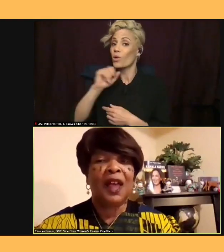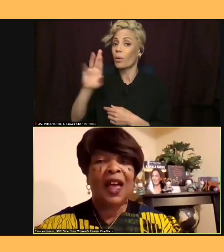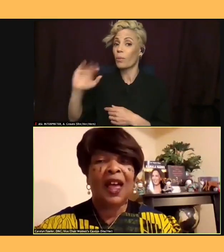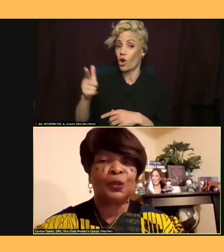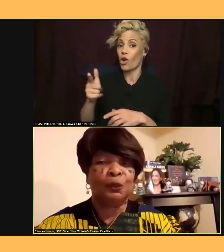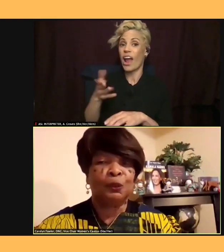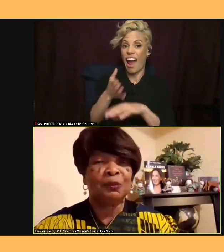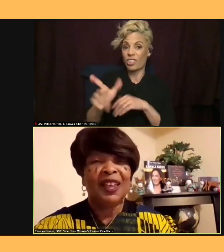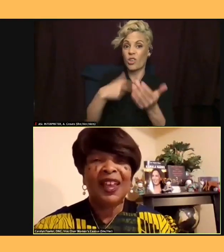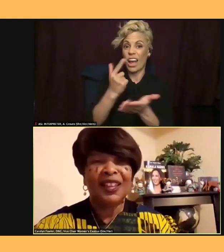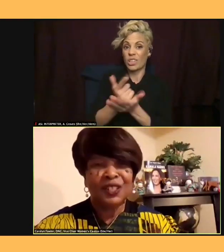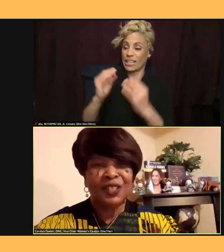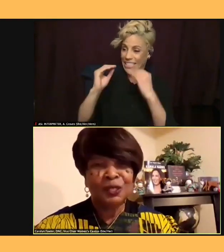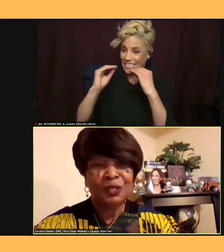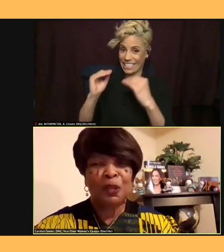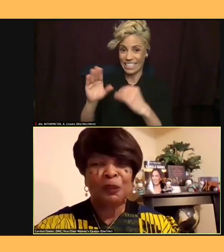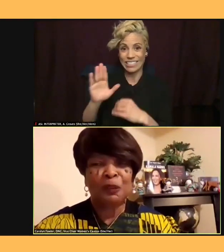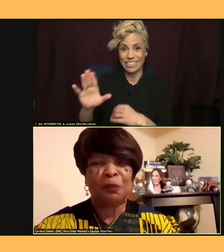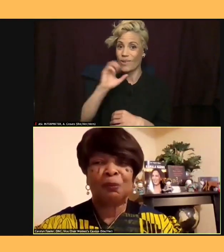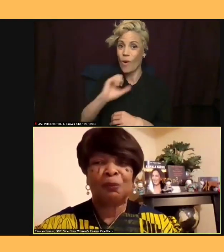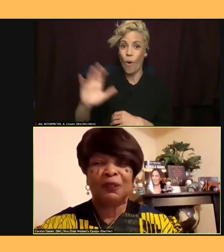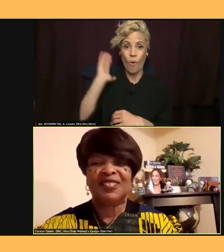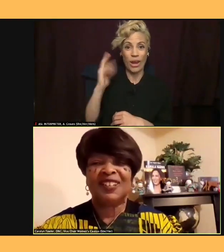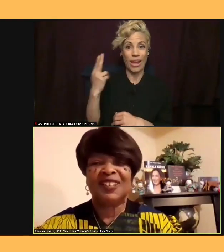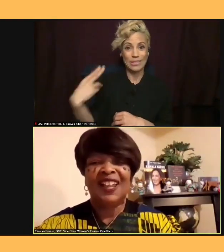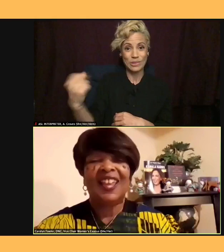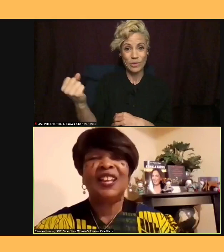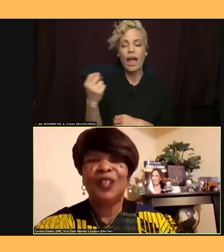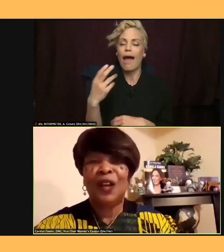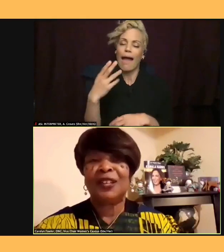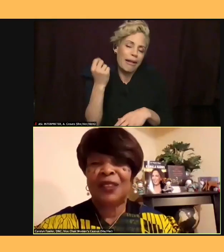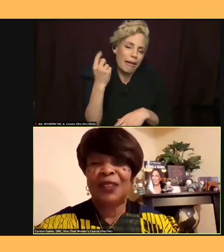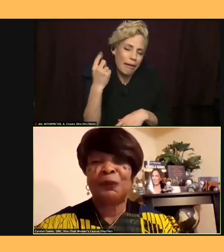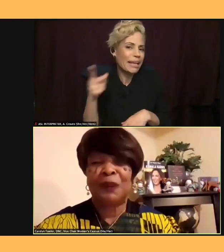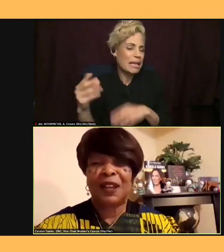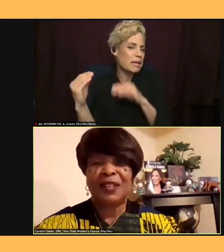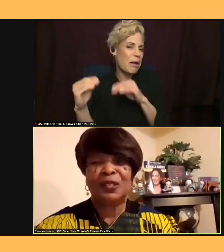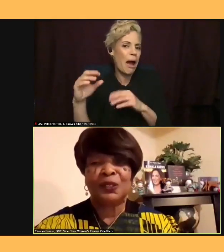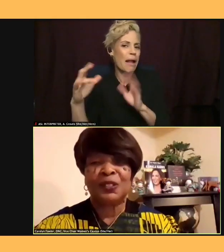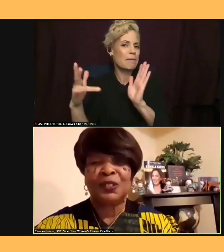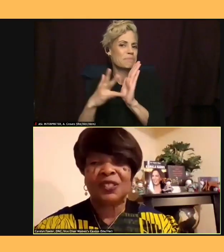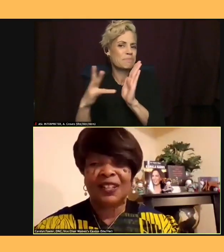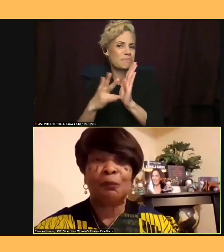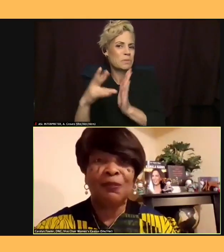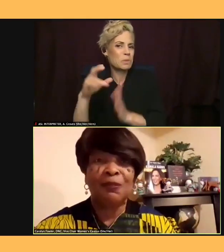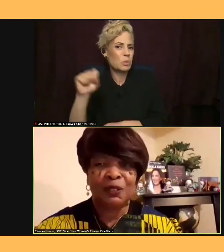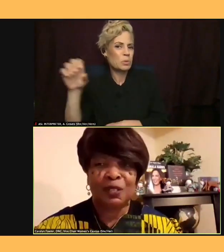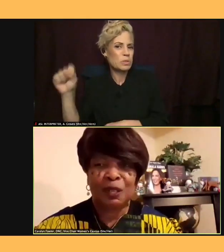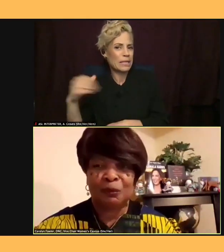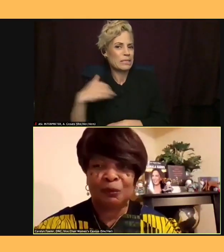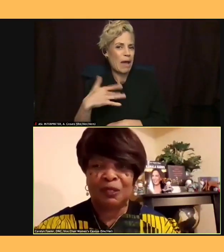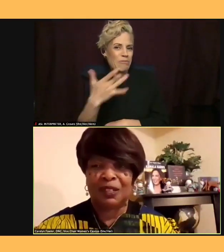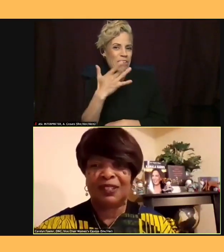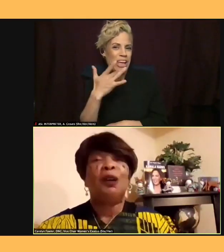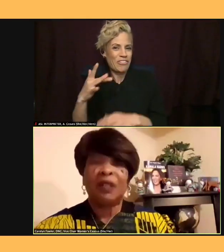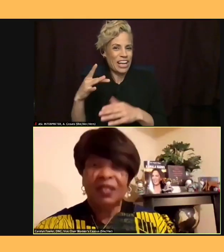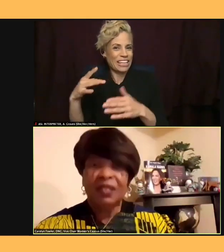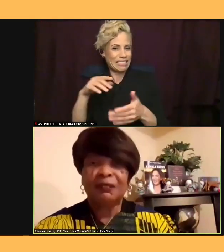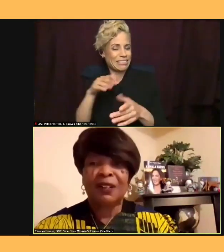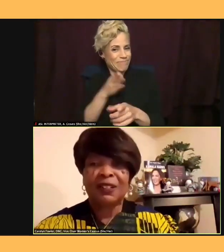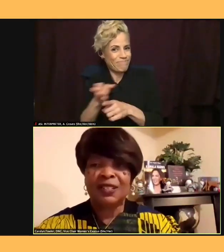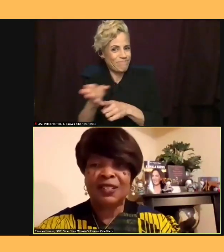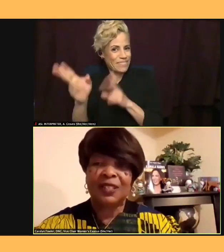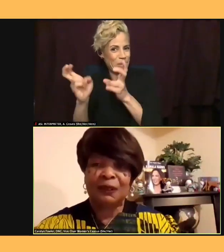And just a point of personal privilege, he taught ninth grade social studies, my favorite subject. We love our teachers here in the